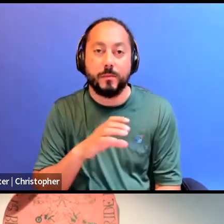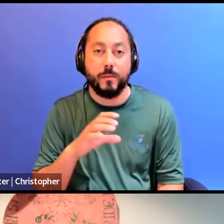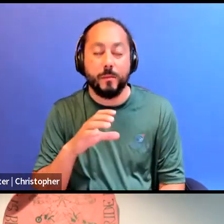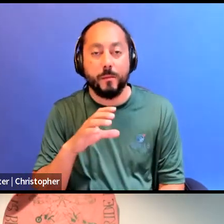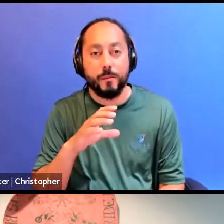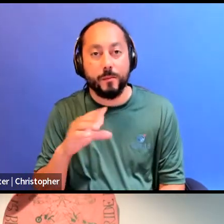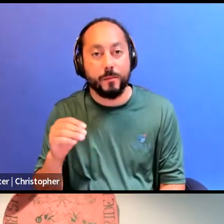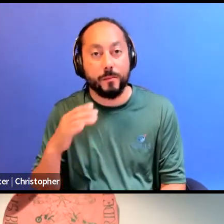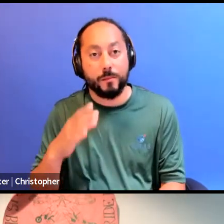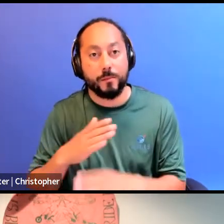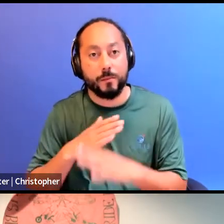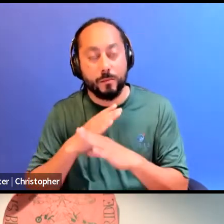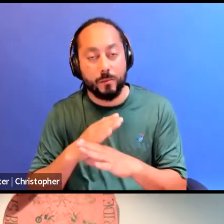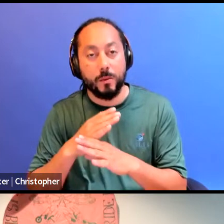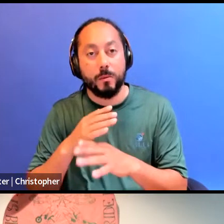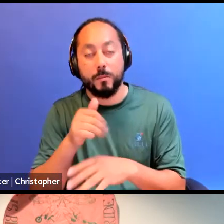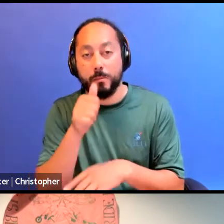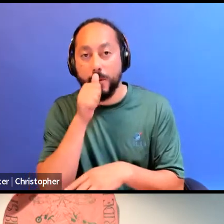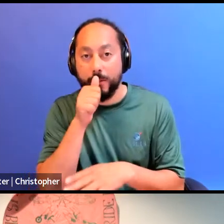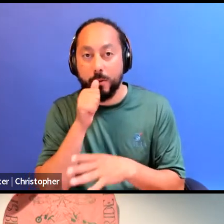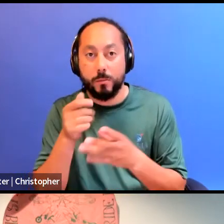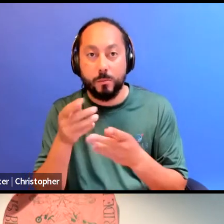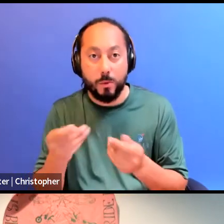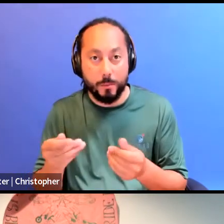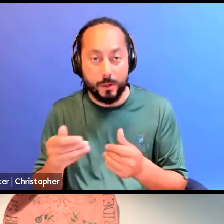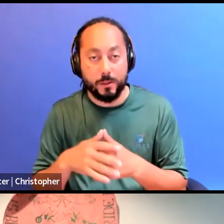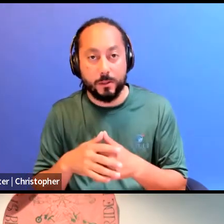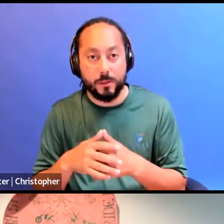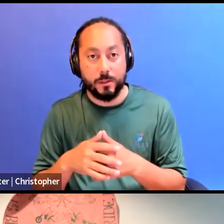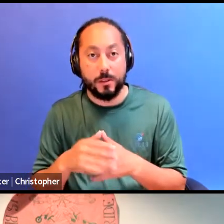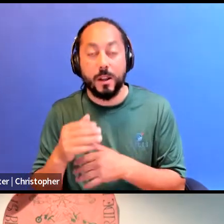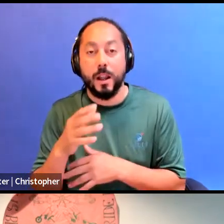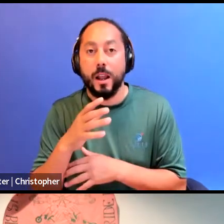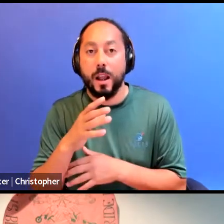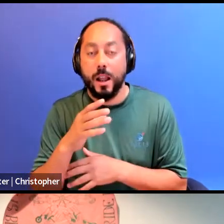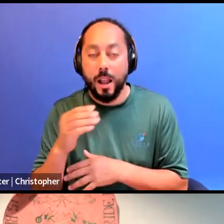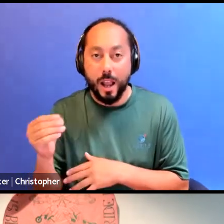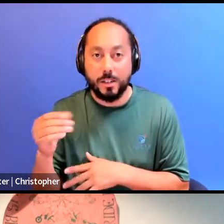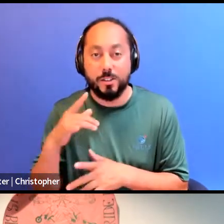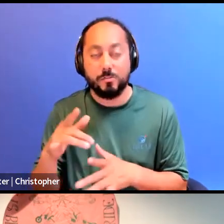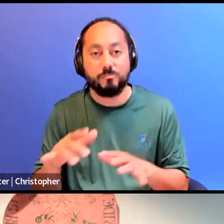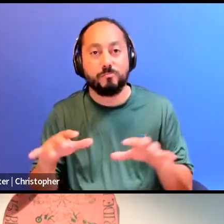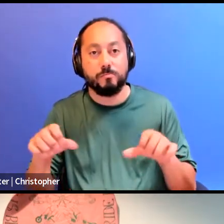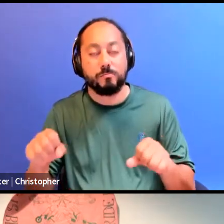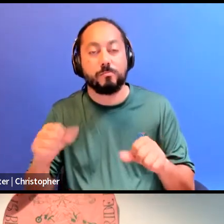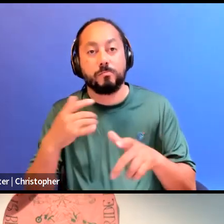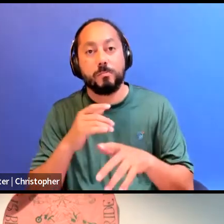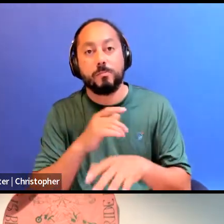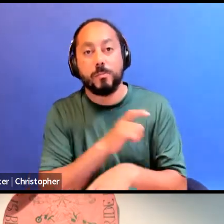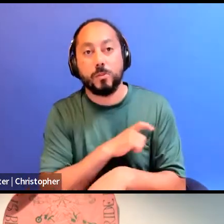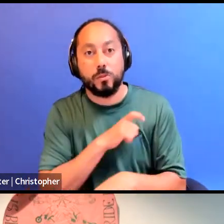property and, you know, securitizes individuals.